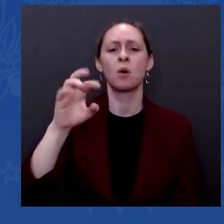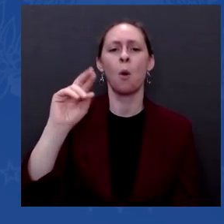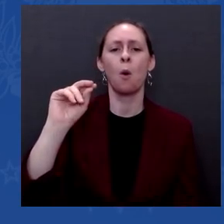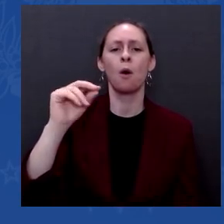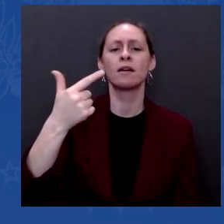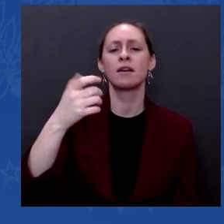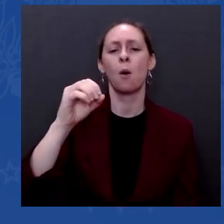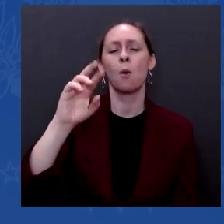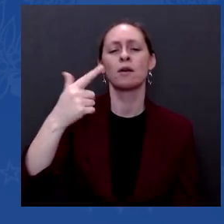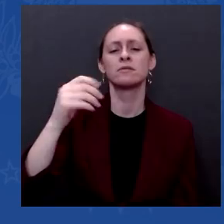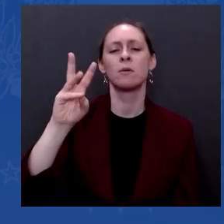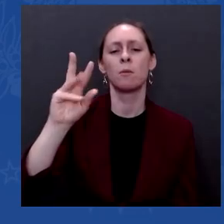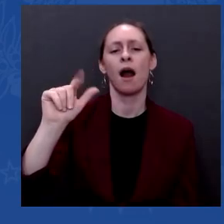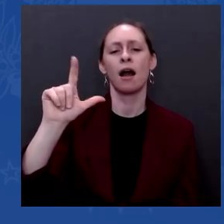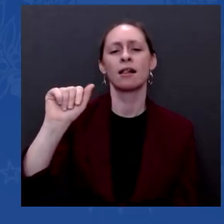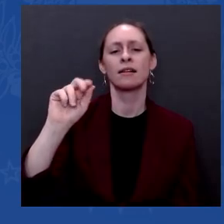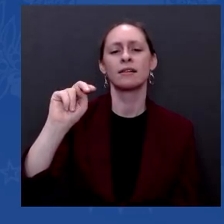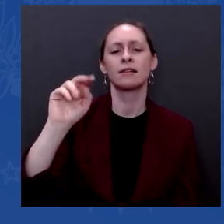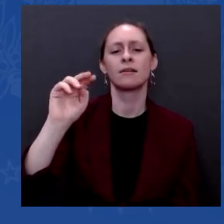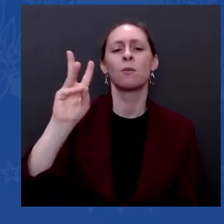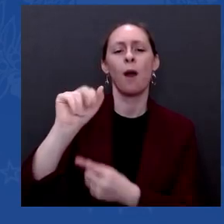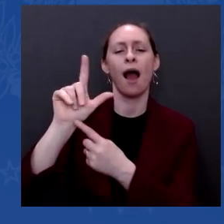you first took office? Number one.